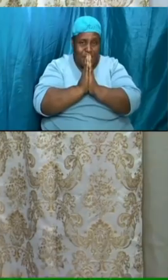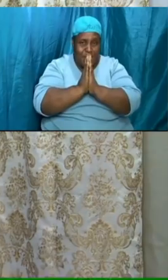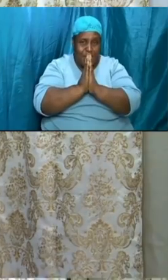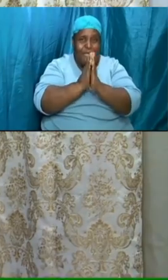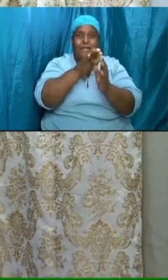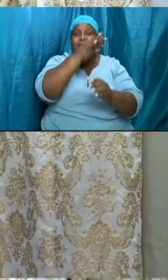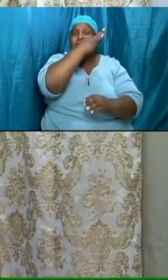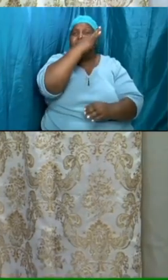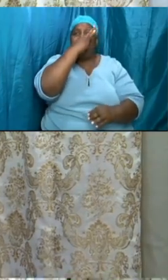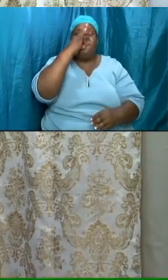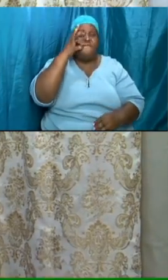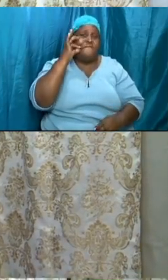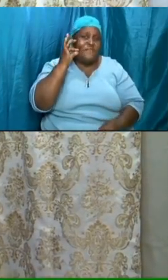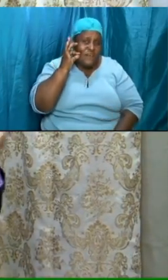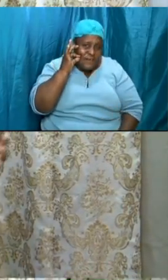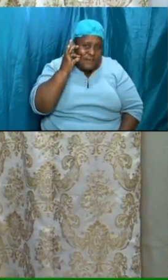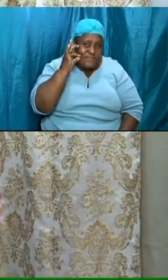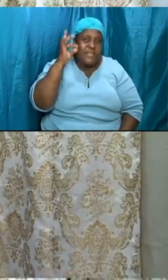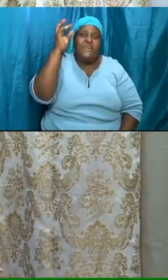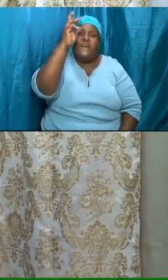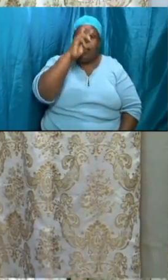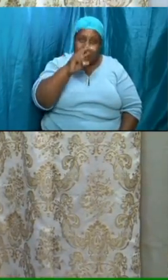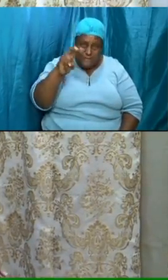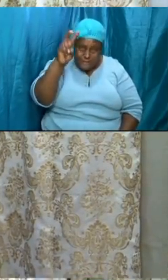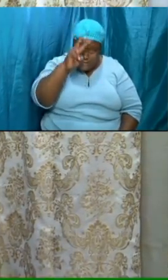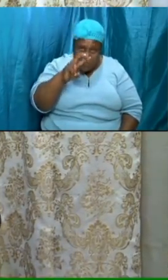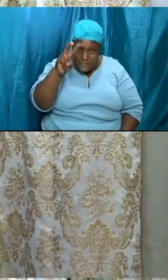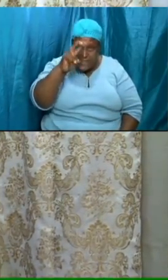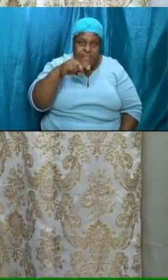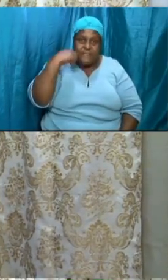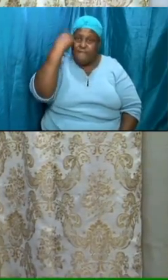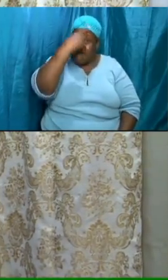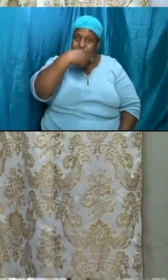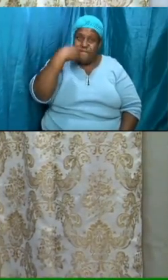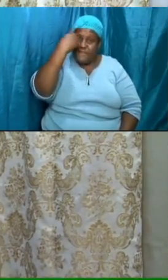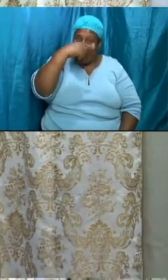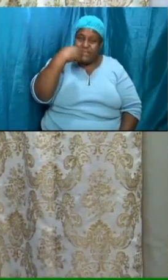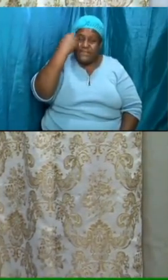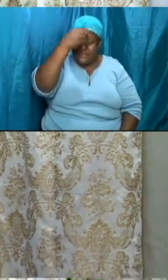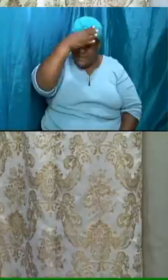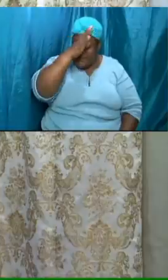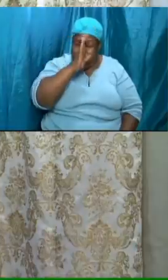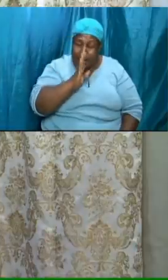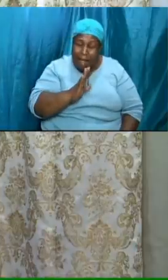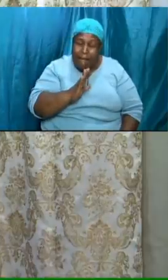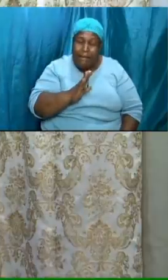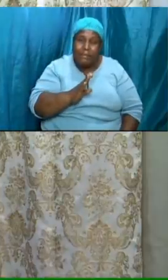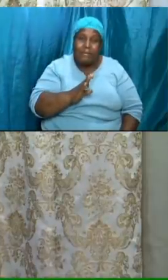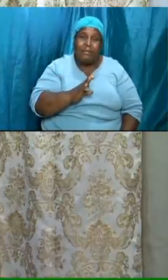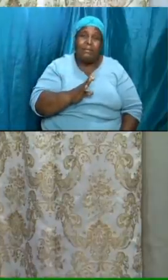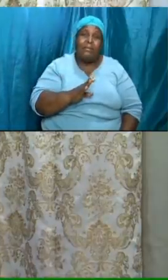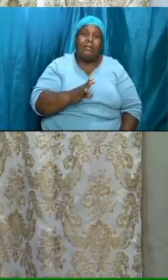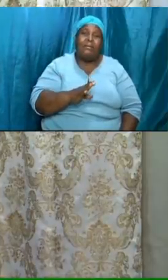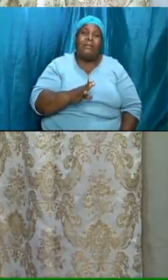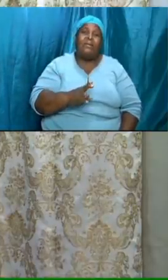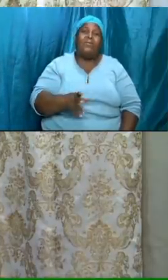fast and seek the face of god we combine this we will become formidable and